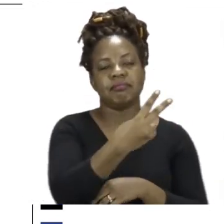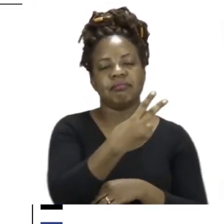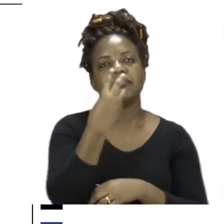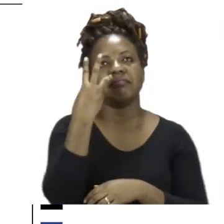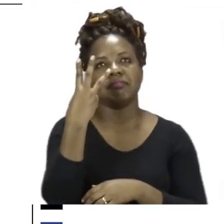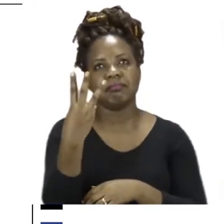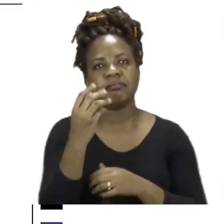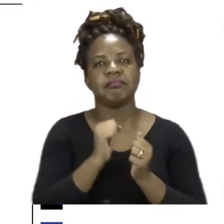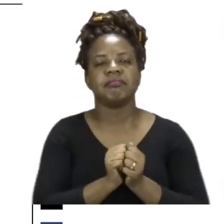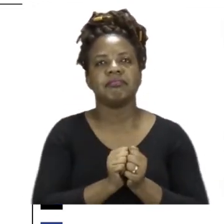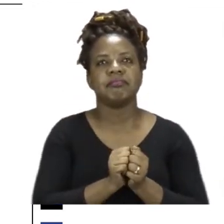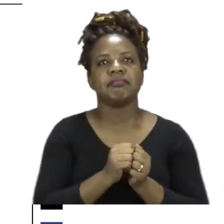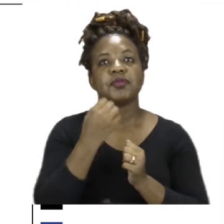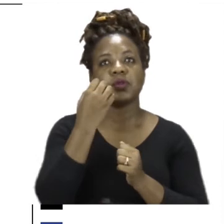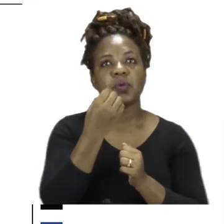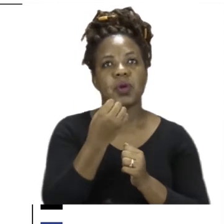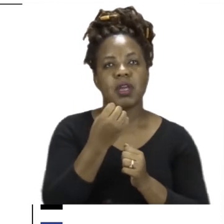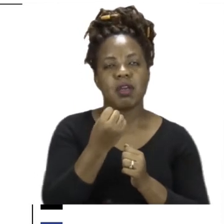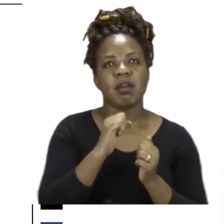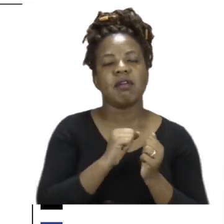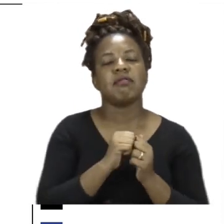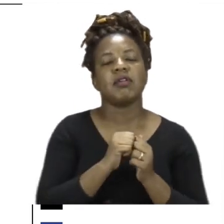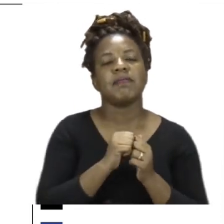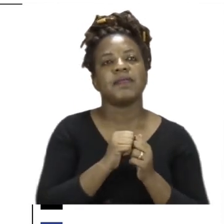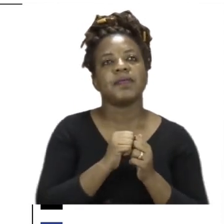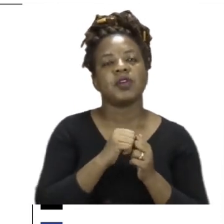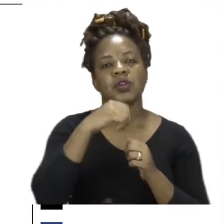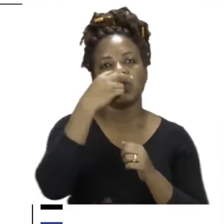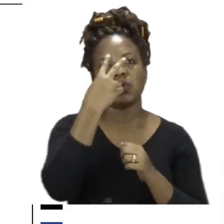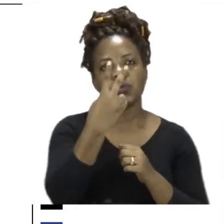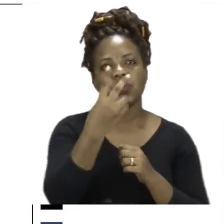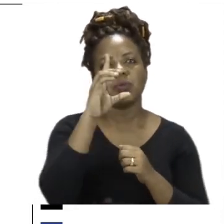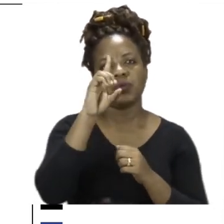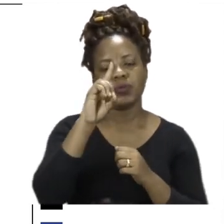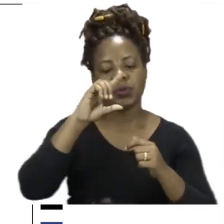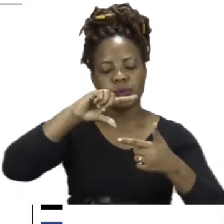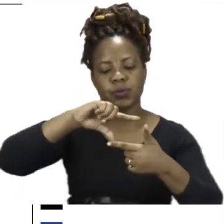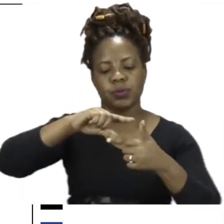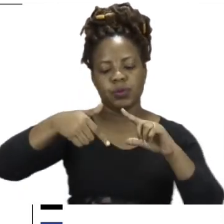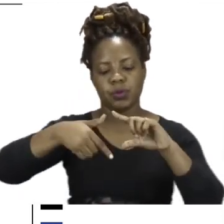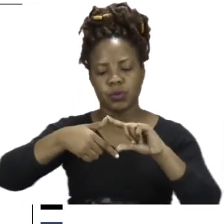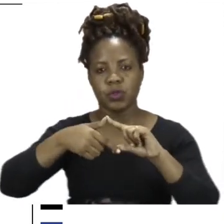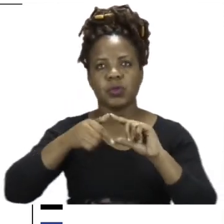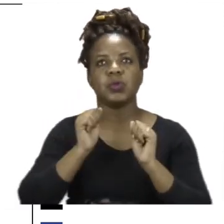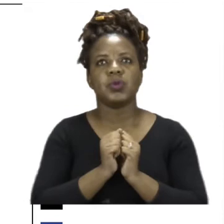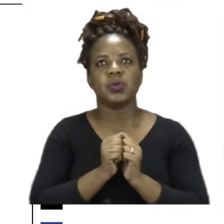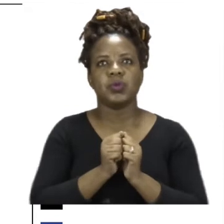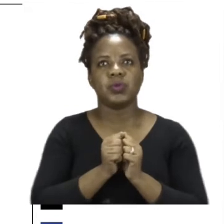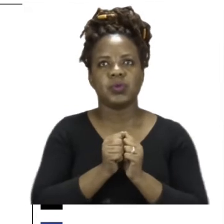a picture. Now you're going to be using these 2D shapes to make a picture of